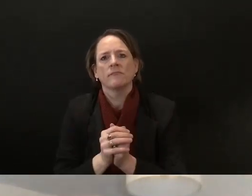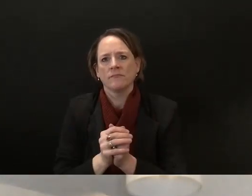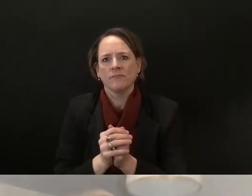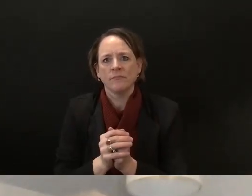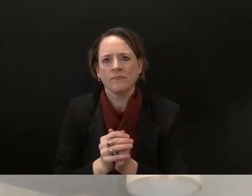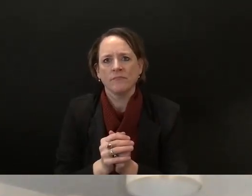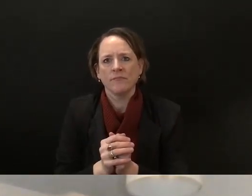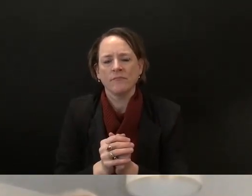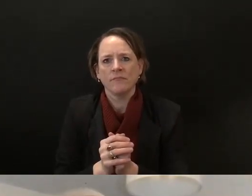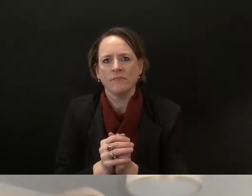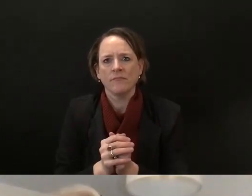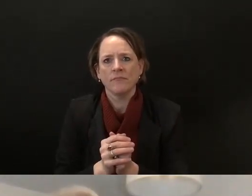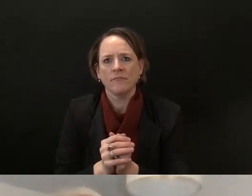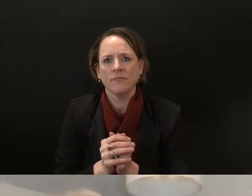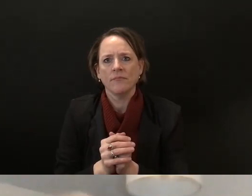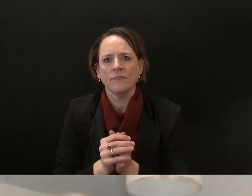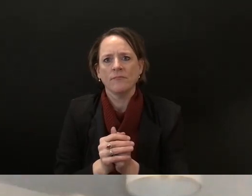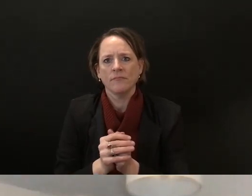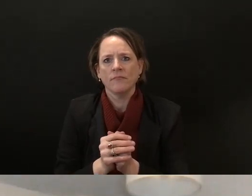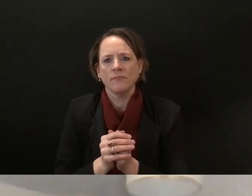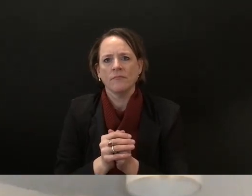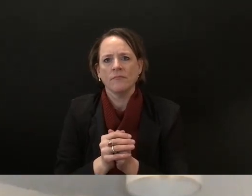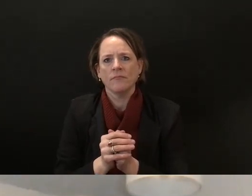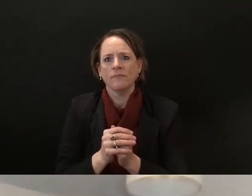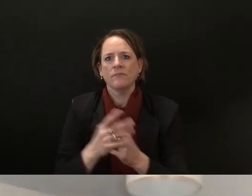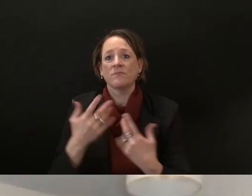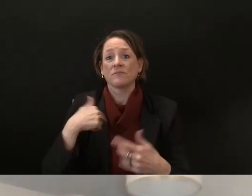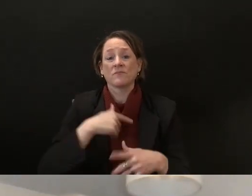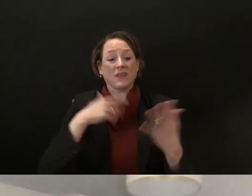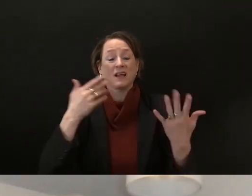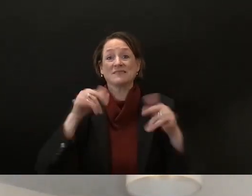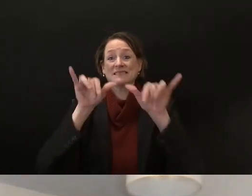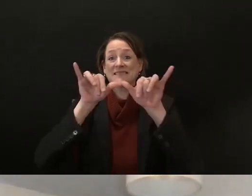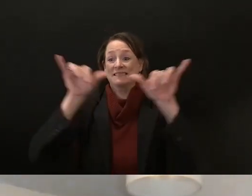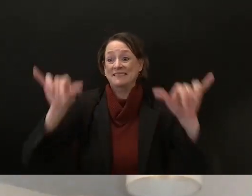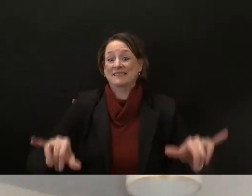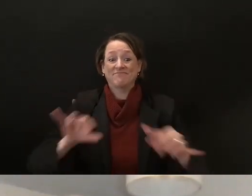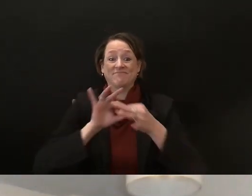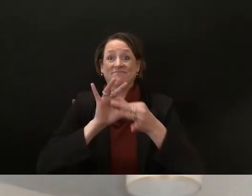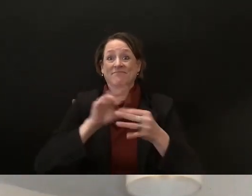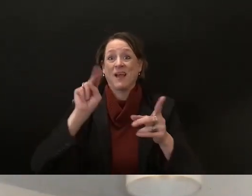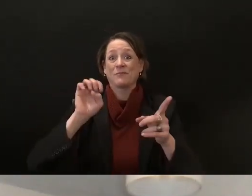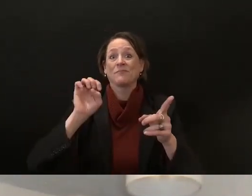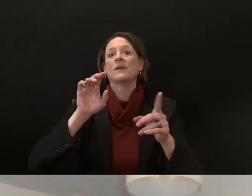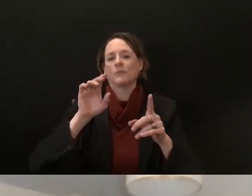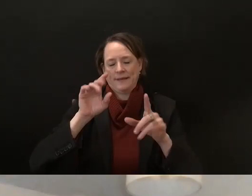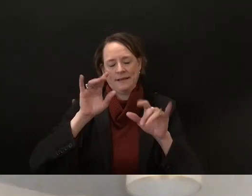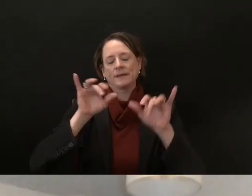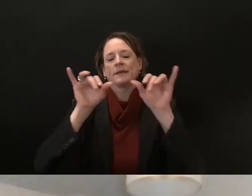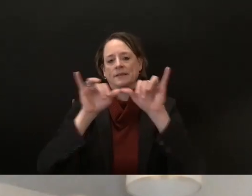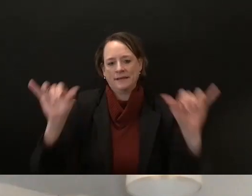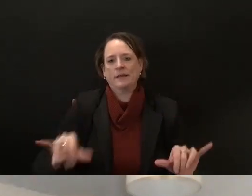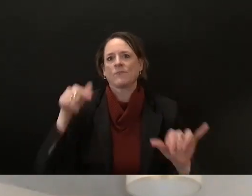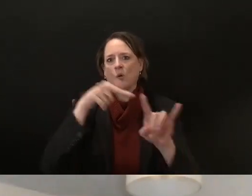50 years old and cannot handle the current um ui programs a lot of those ui